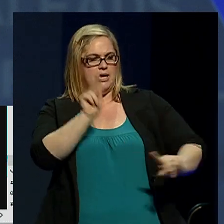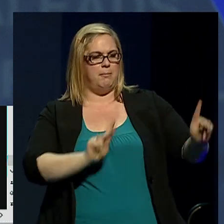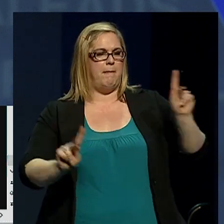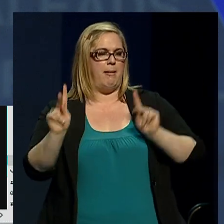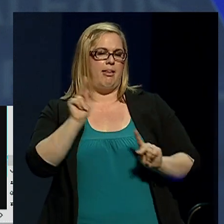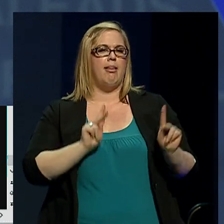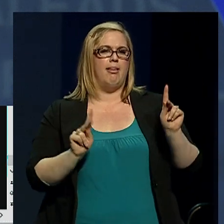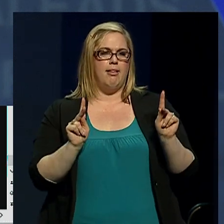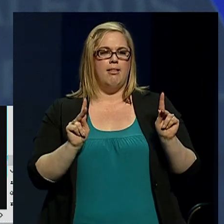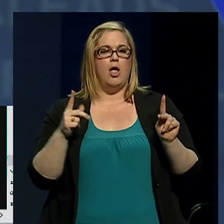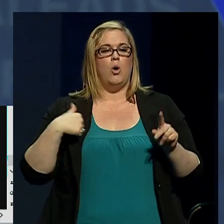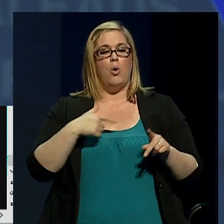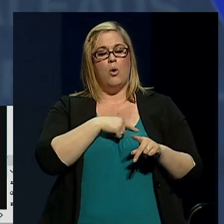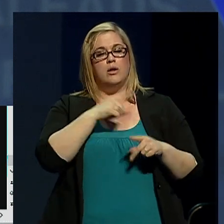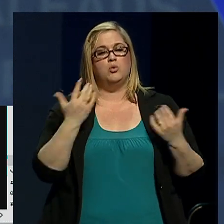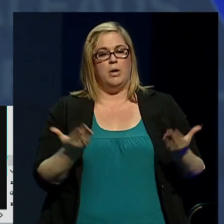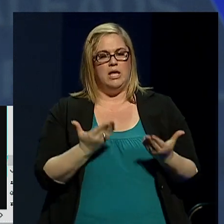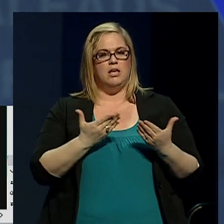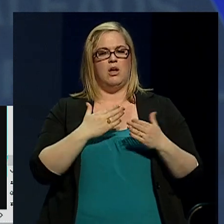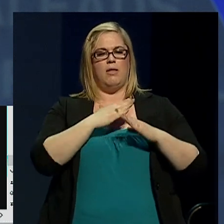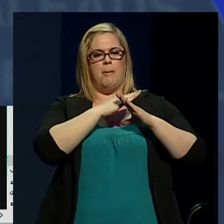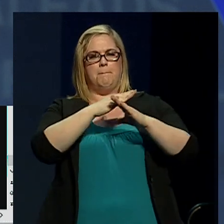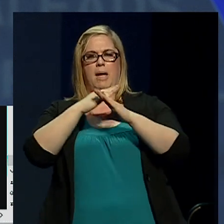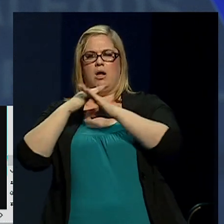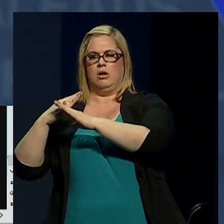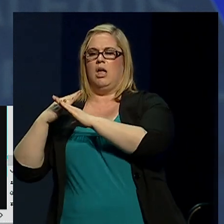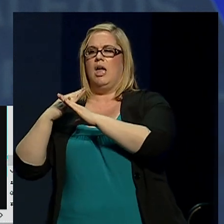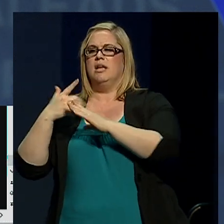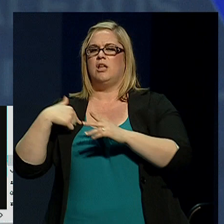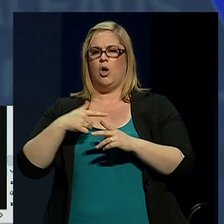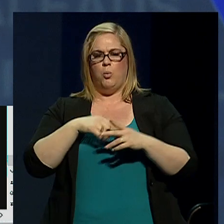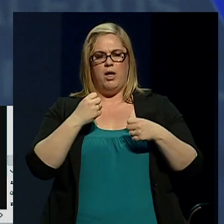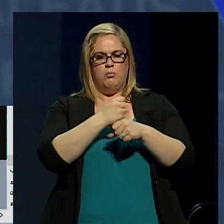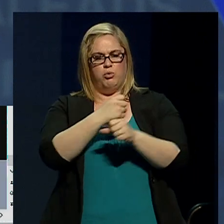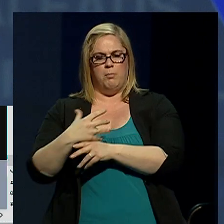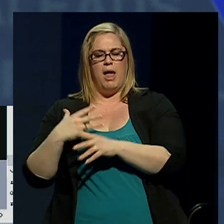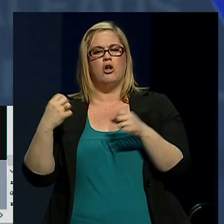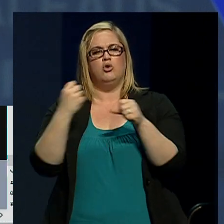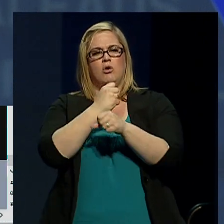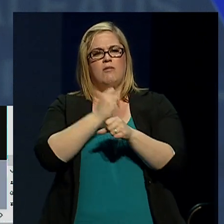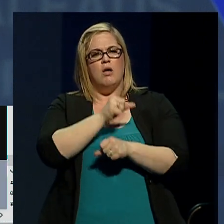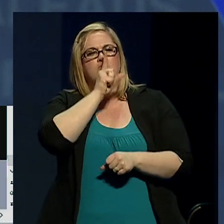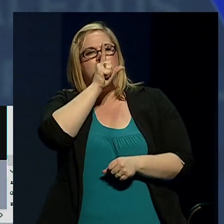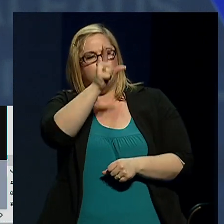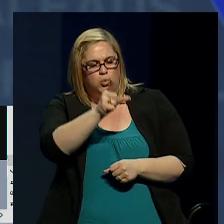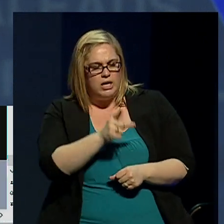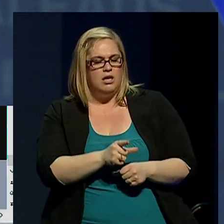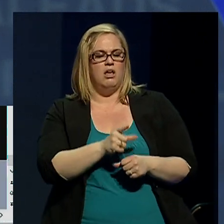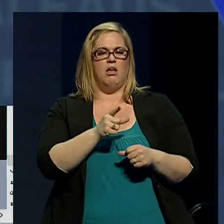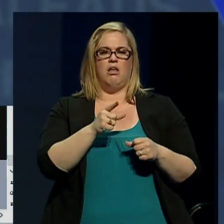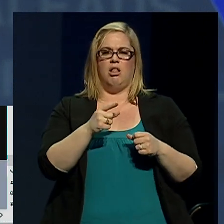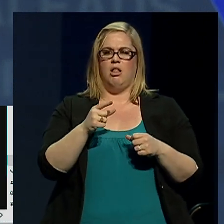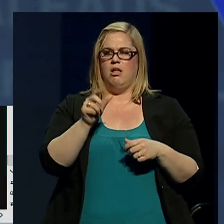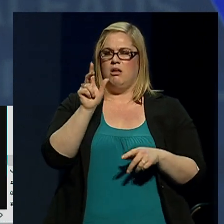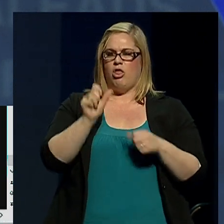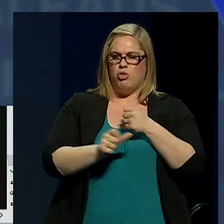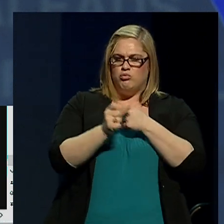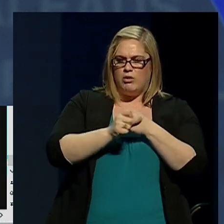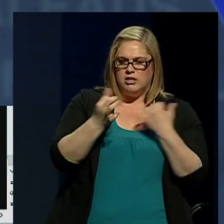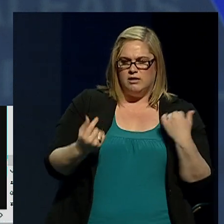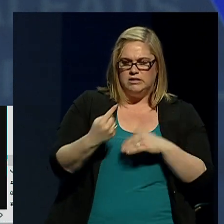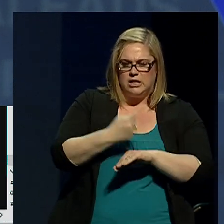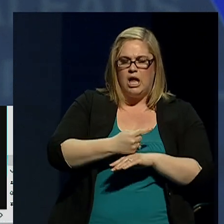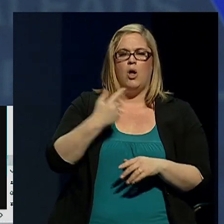As we stand at the barricades and prepare to fight real barbarians at the gate, we must recognize